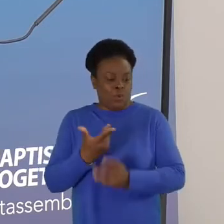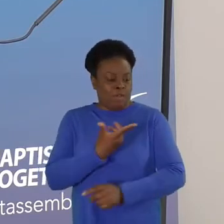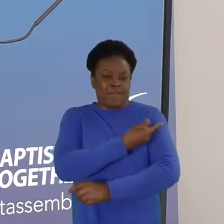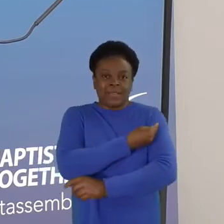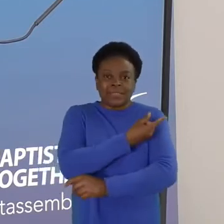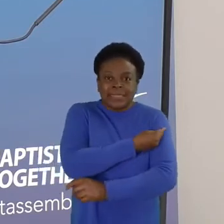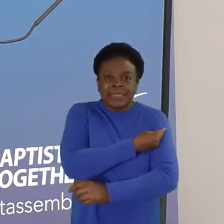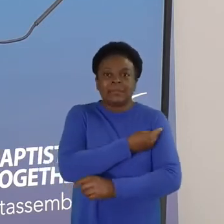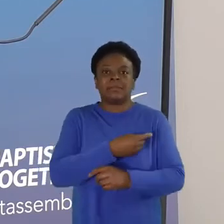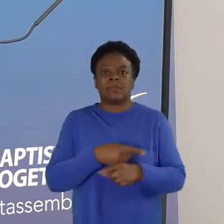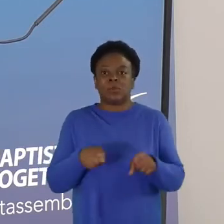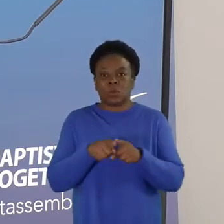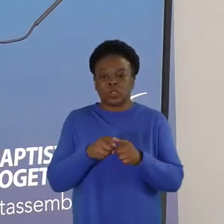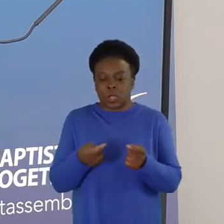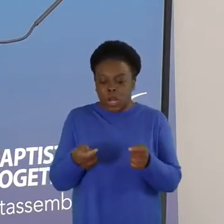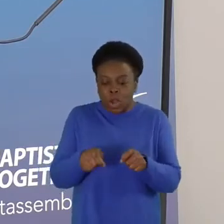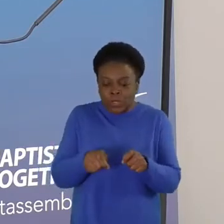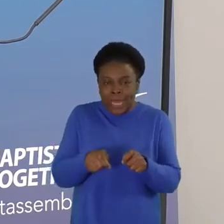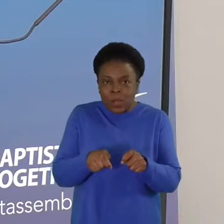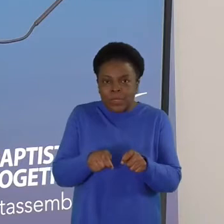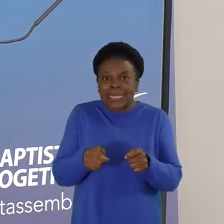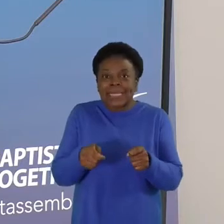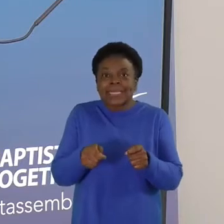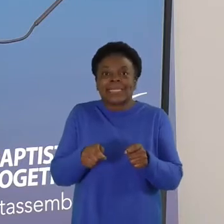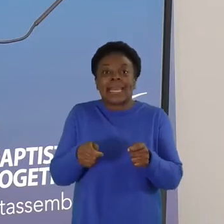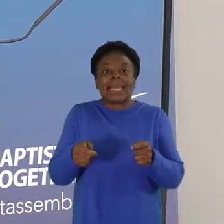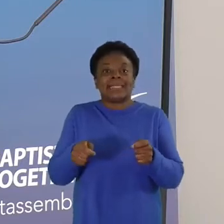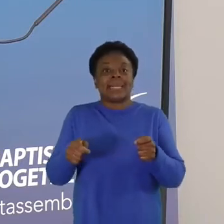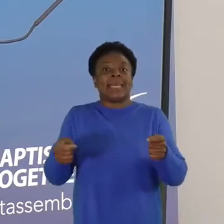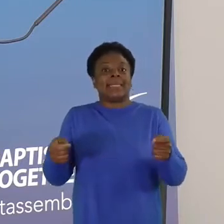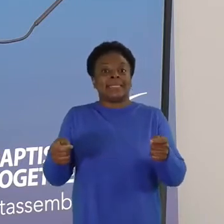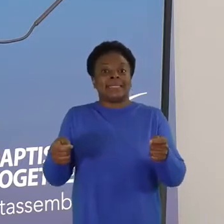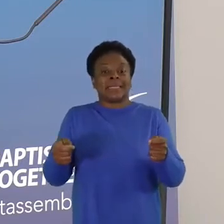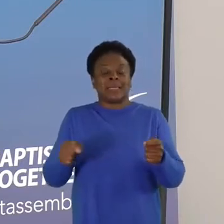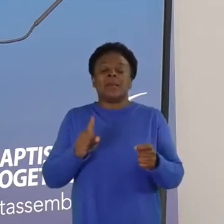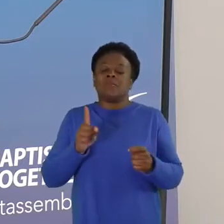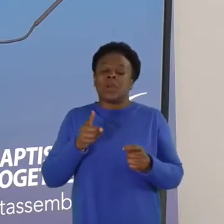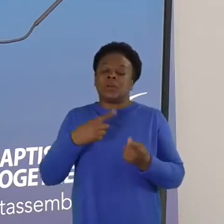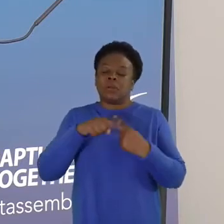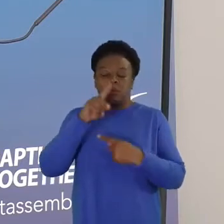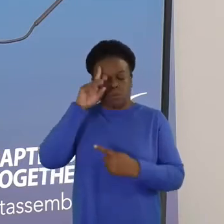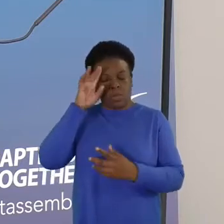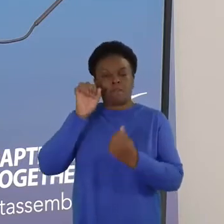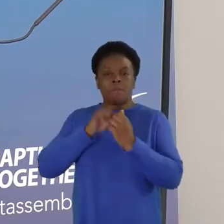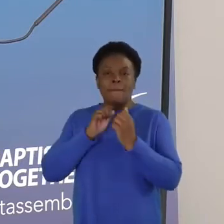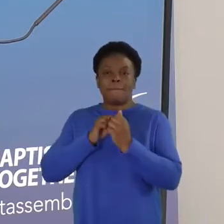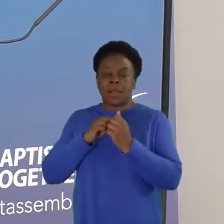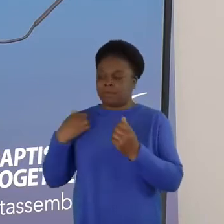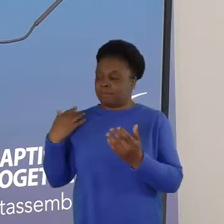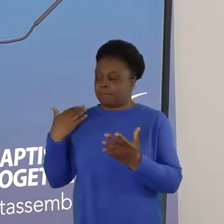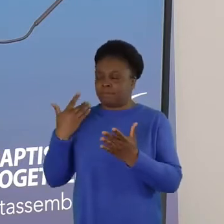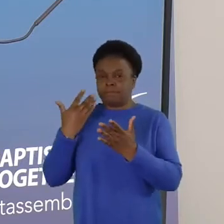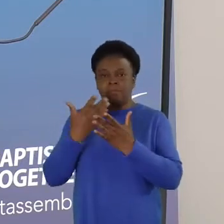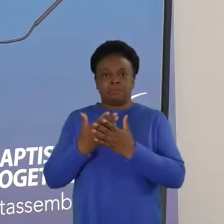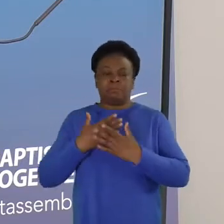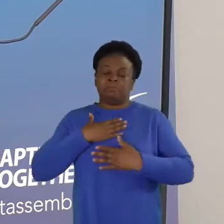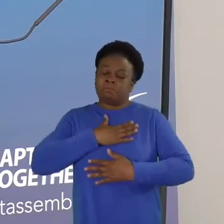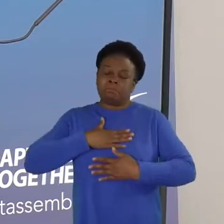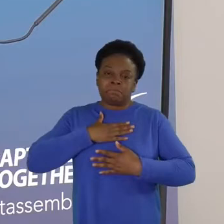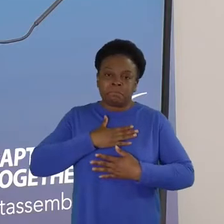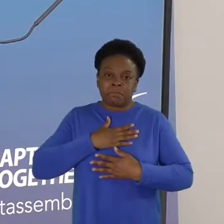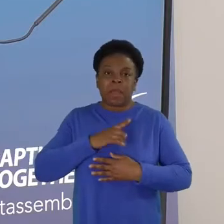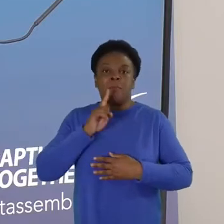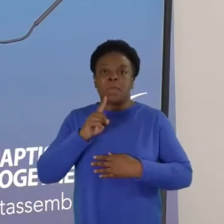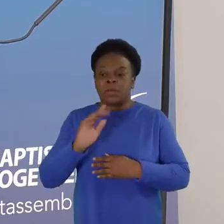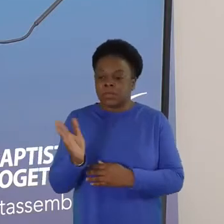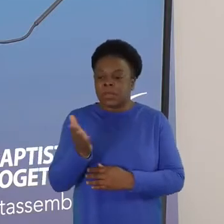lockdown restrictions. Aware of what we have lost, but close to emerging into something